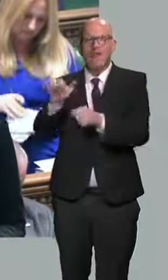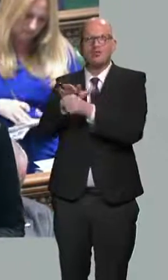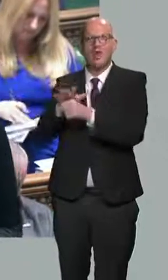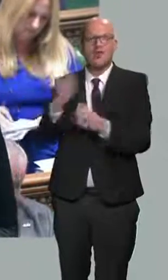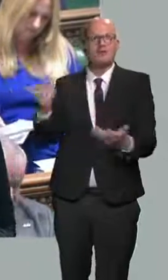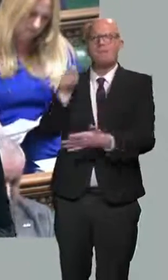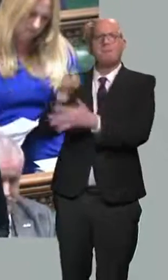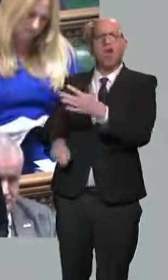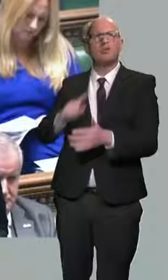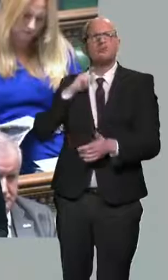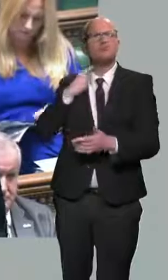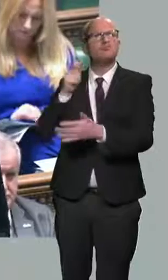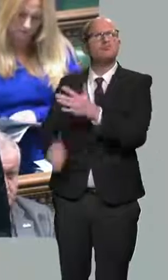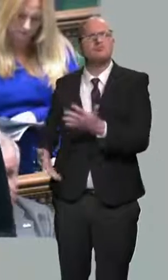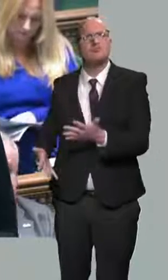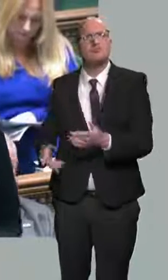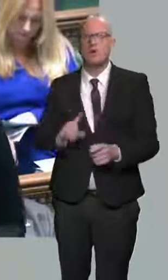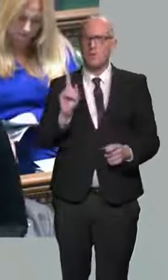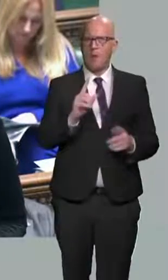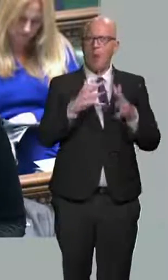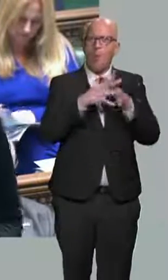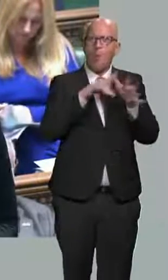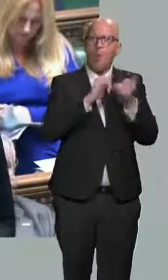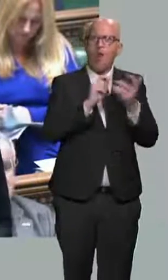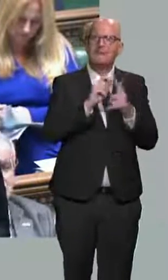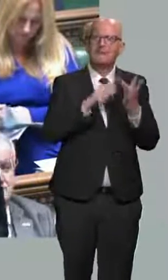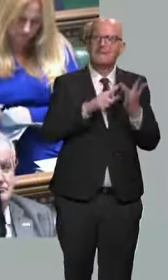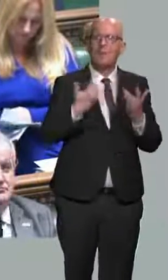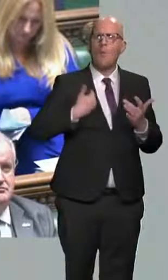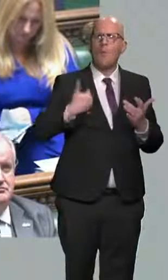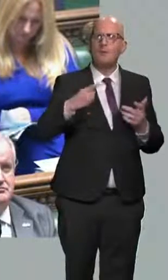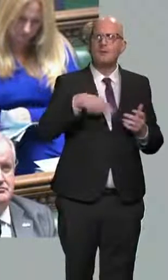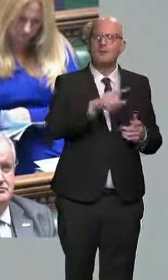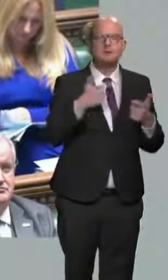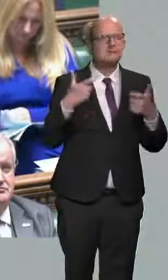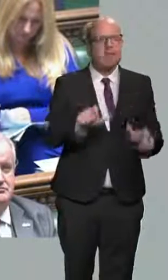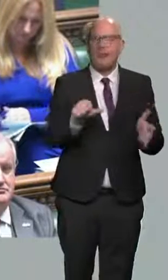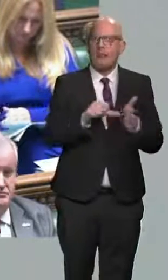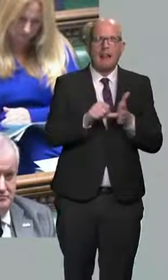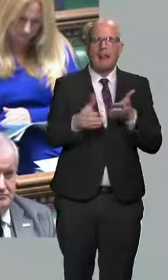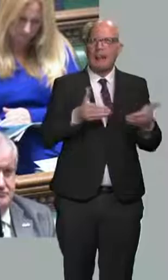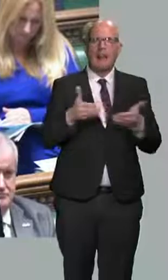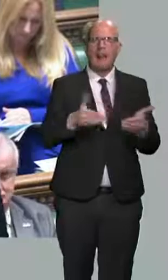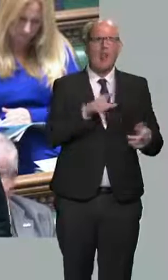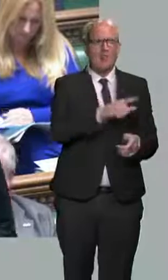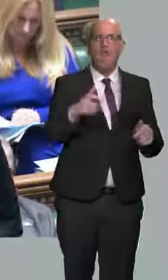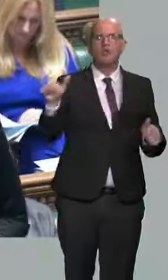and nothing for the waspy women outside campaigning yet today, still losing out on what should have rightfully been theirs.